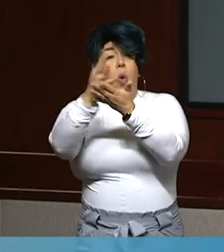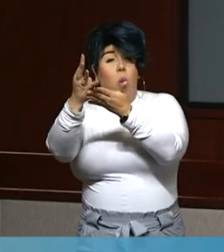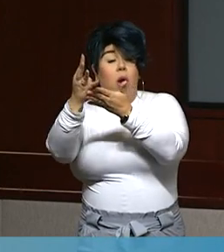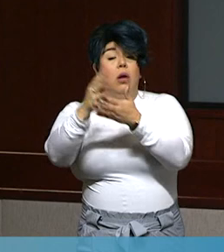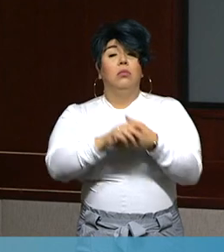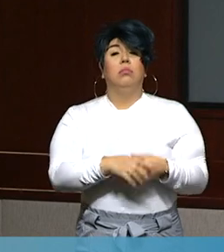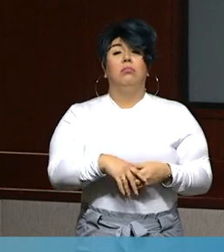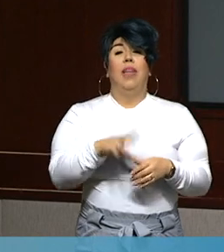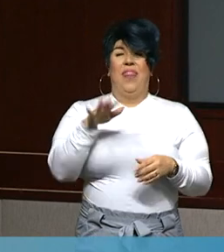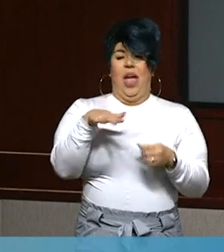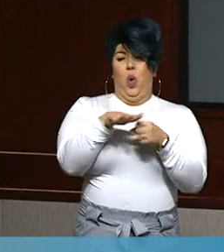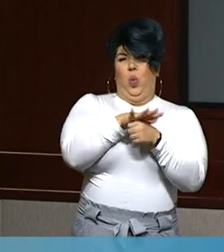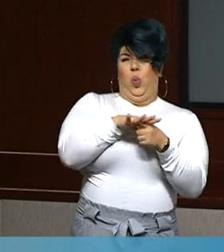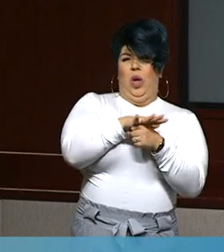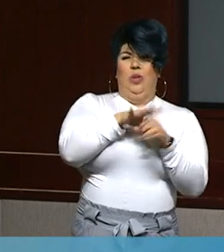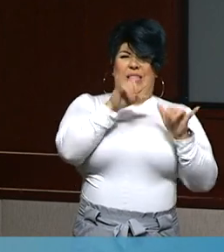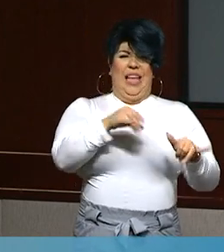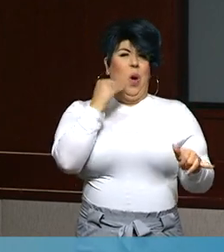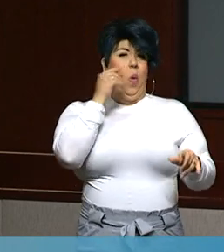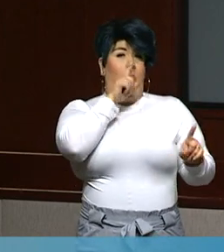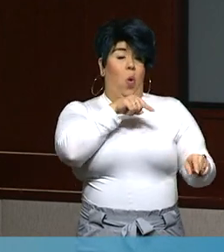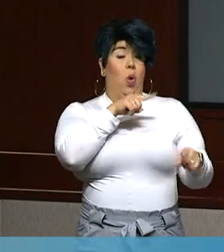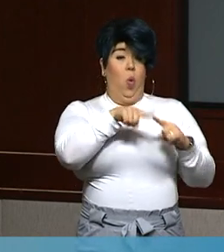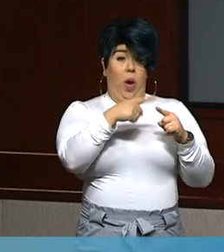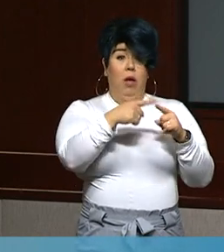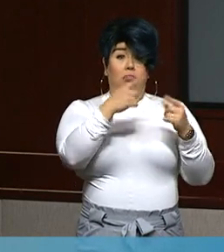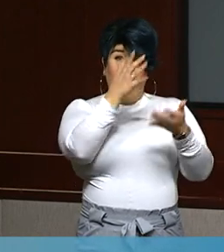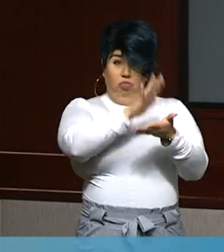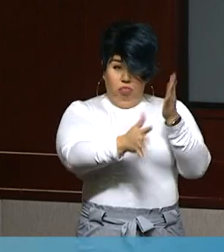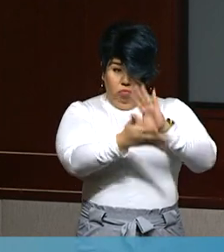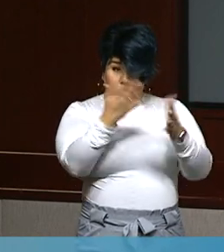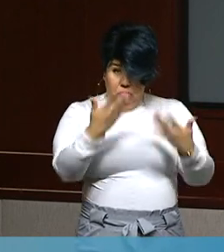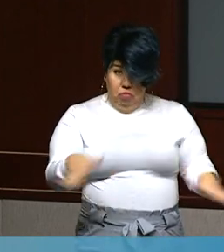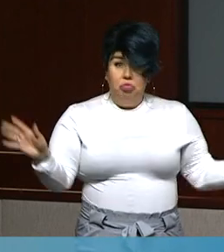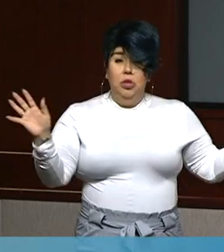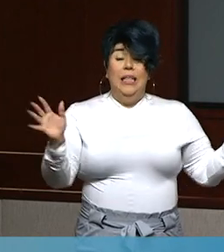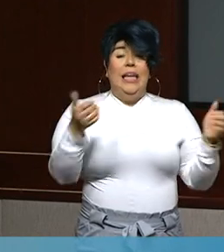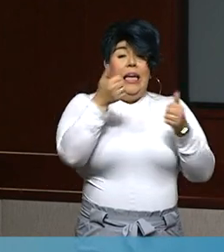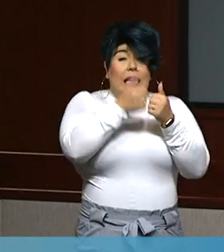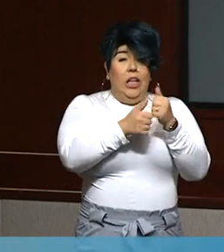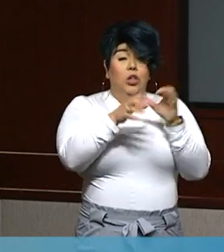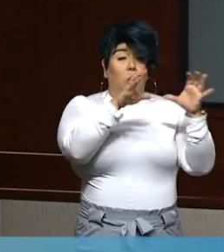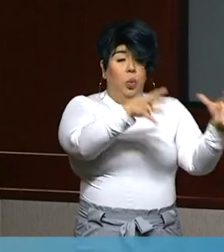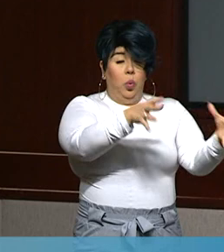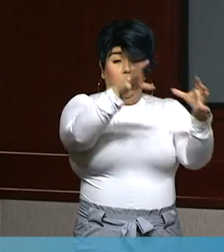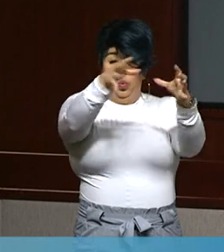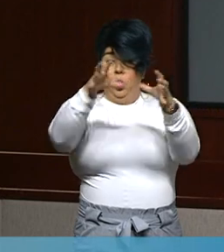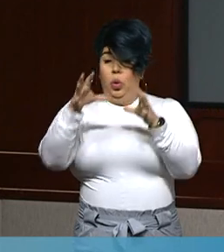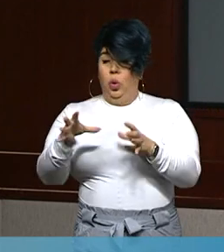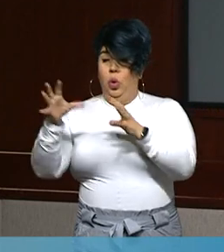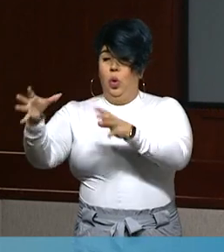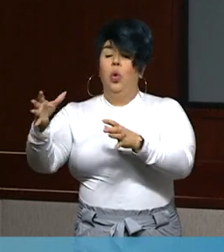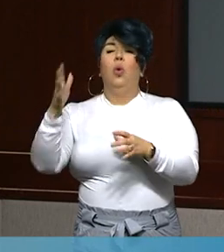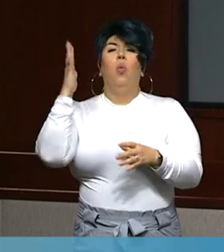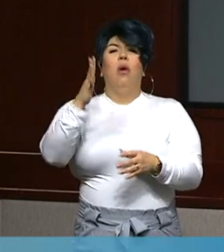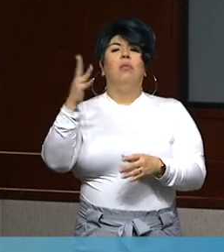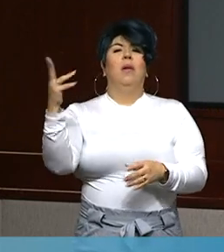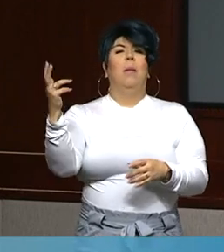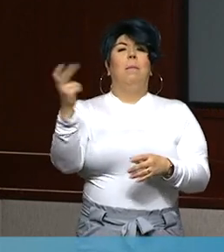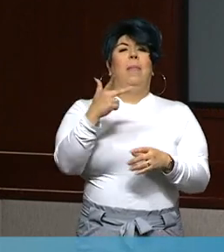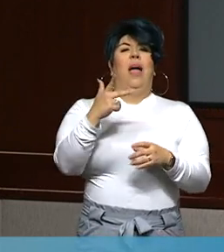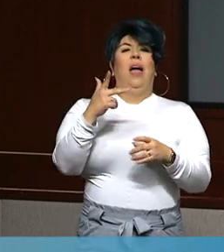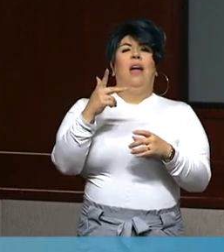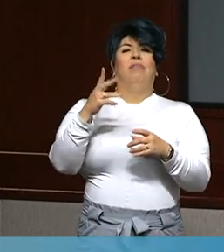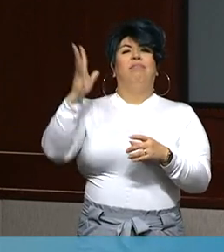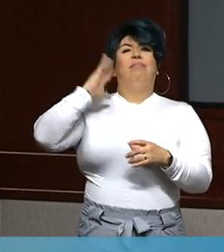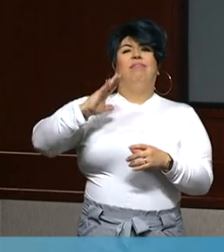regional stay-at-home order is lifted, each individual county within the region will return to their appropriate blueprint for a safer economy